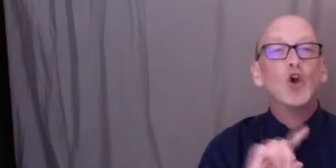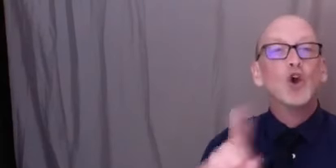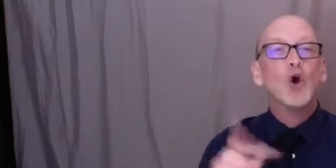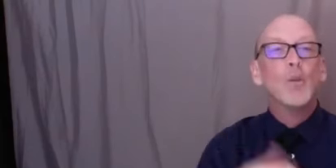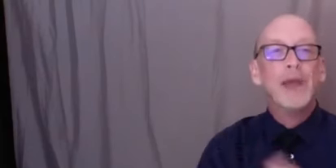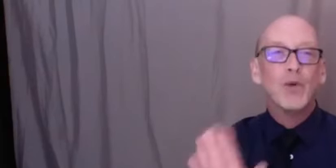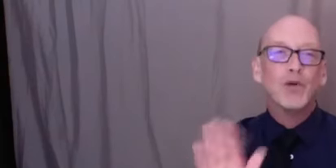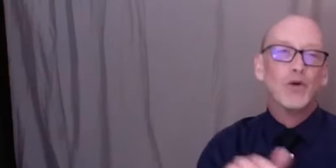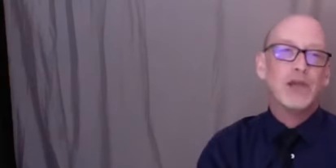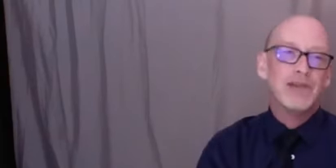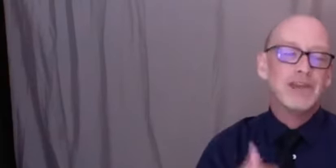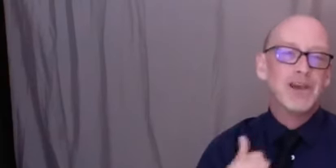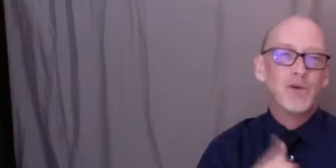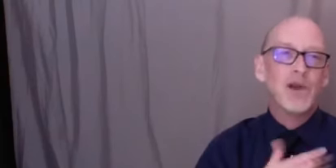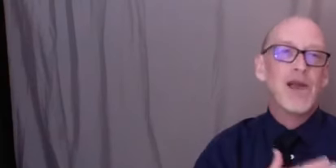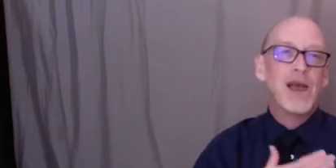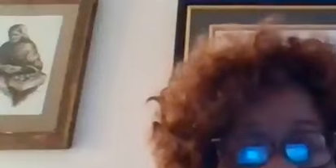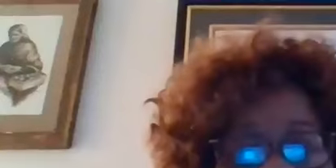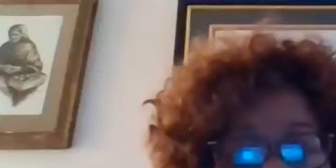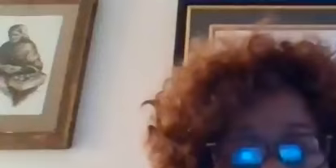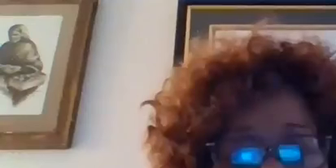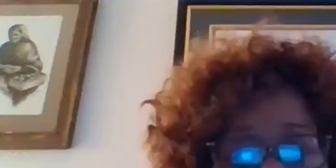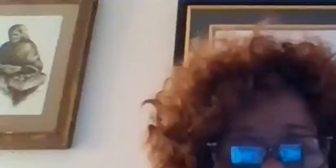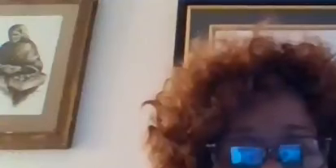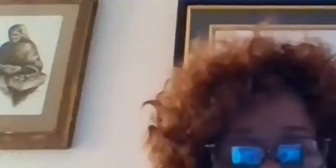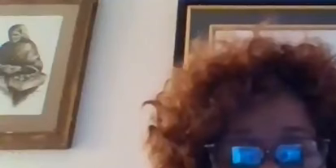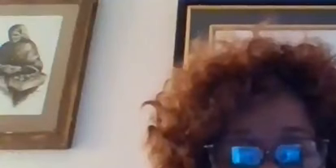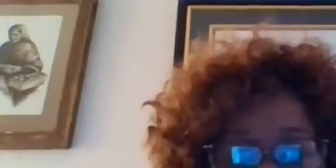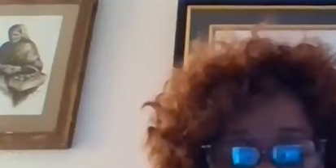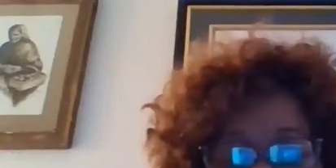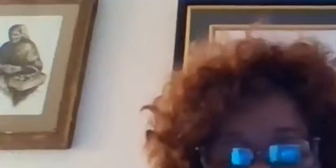are so happy you joined us we'll talk to you soon